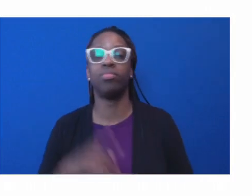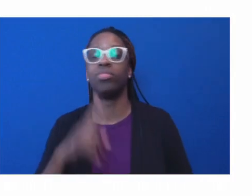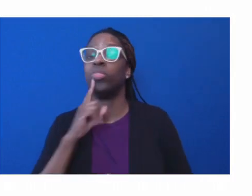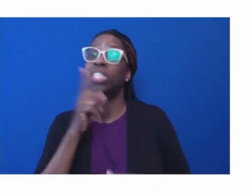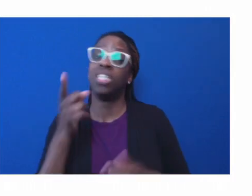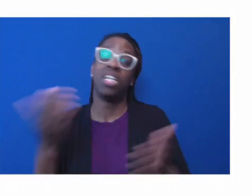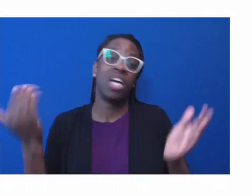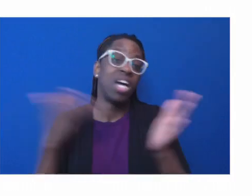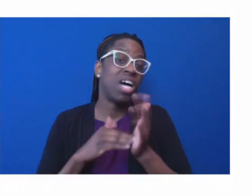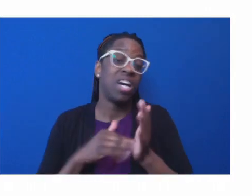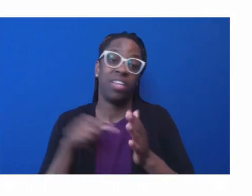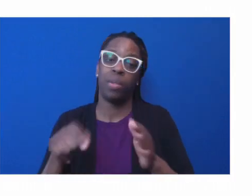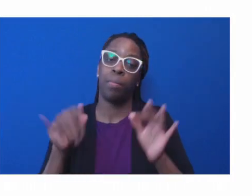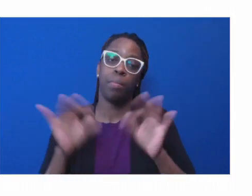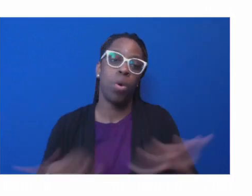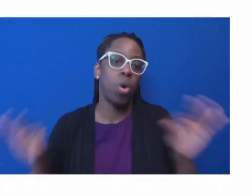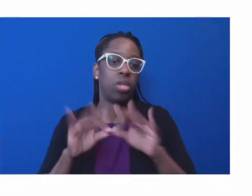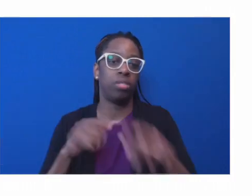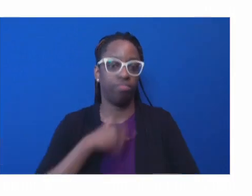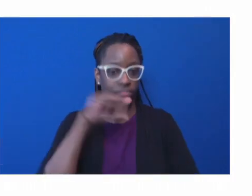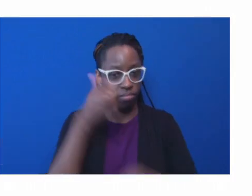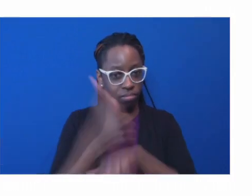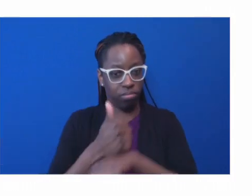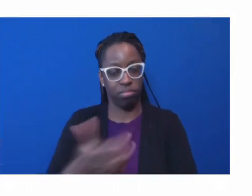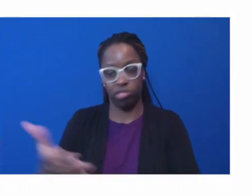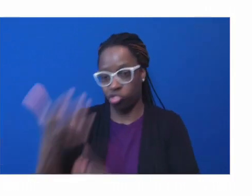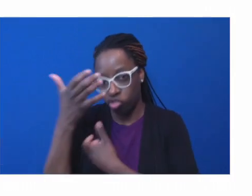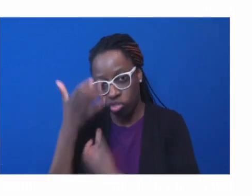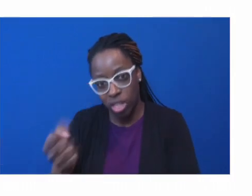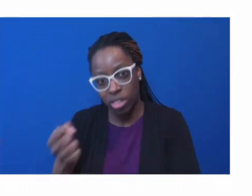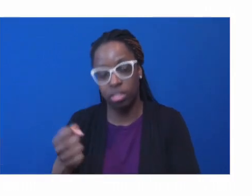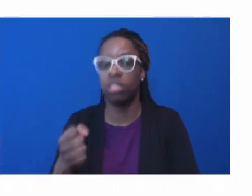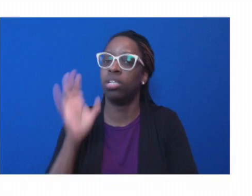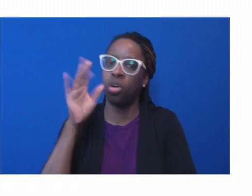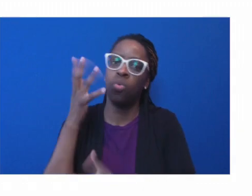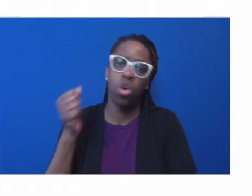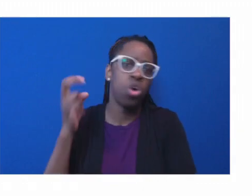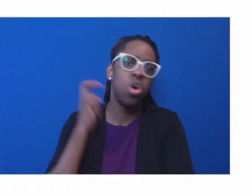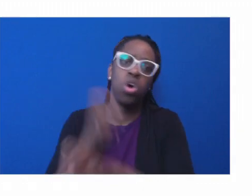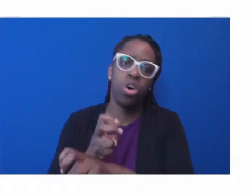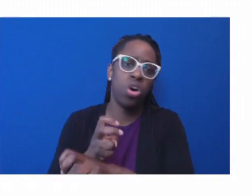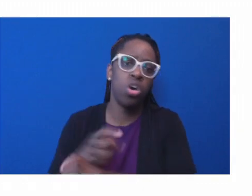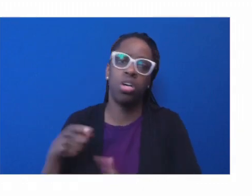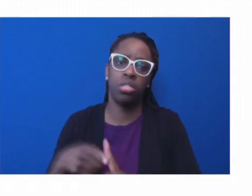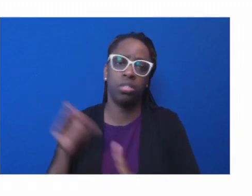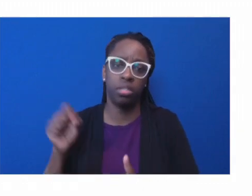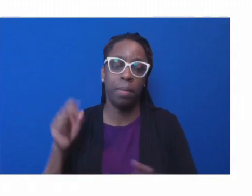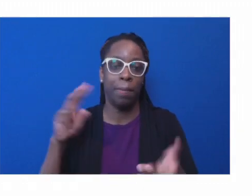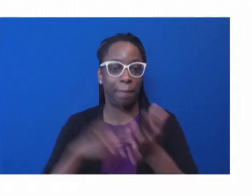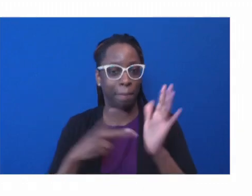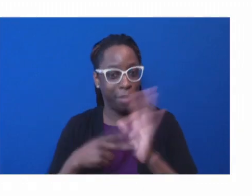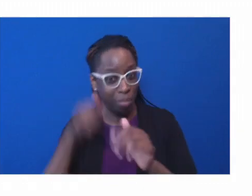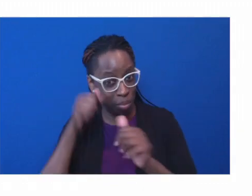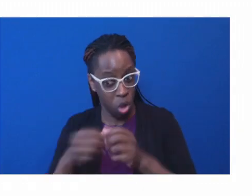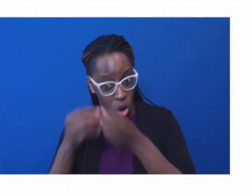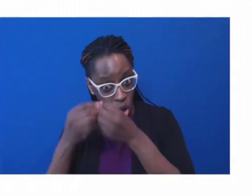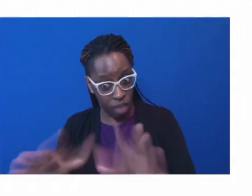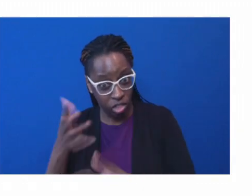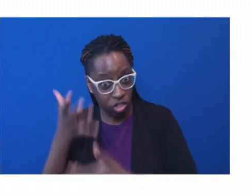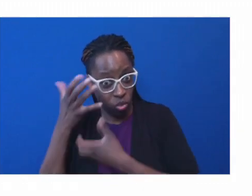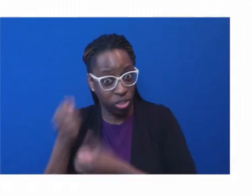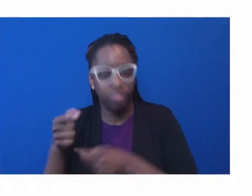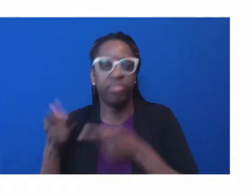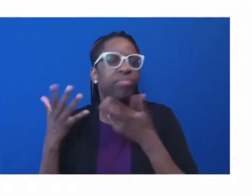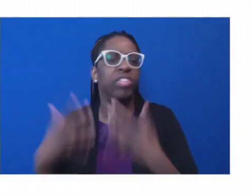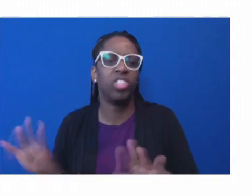but losing trust can happen overnight. And our job is to continue to build that trust, but we have to invest alongside